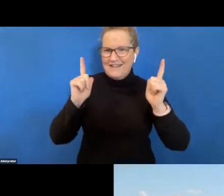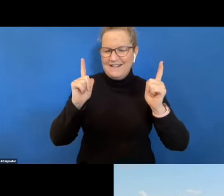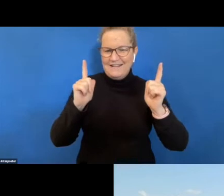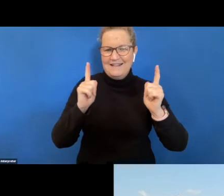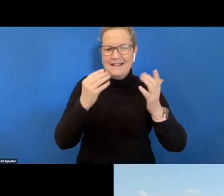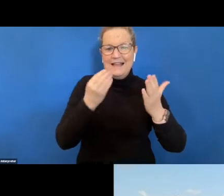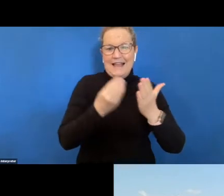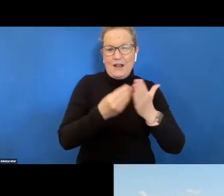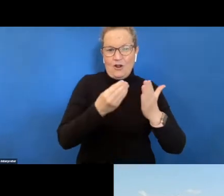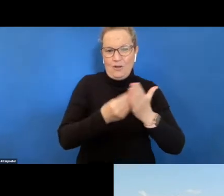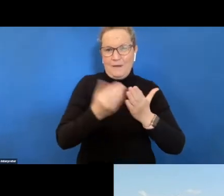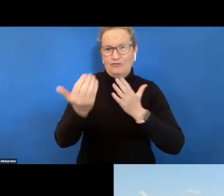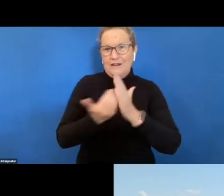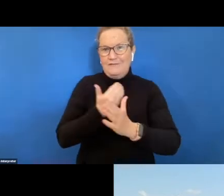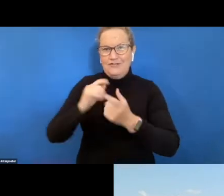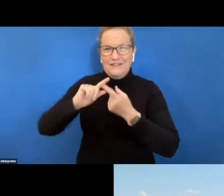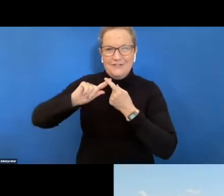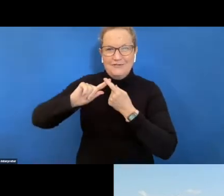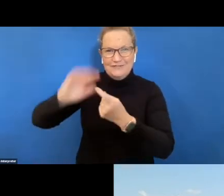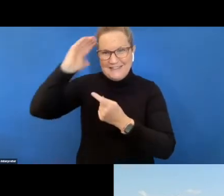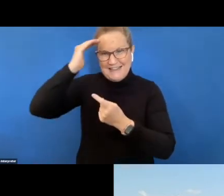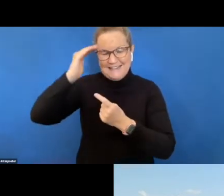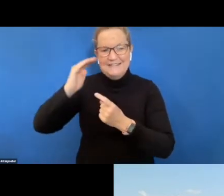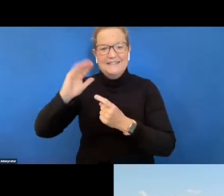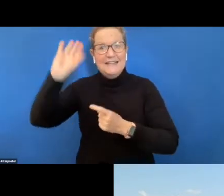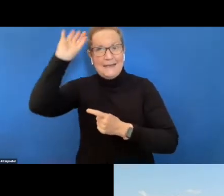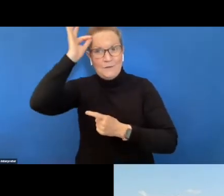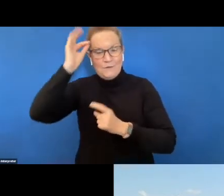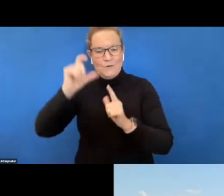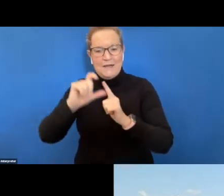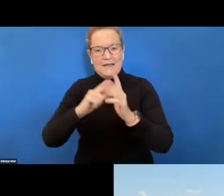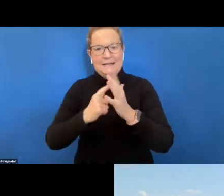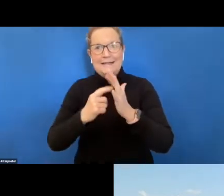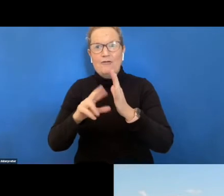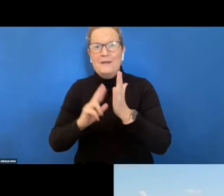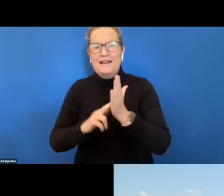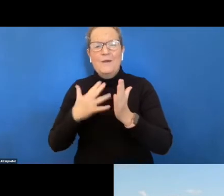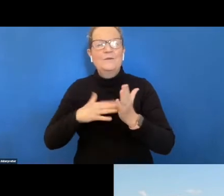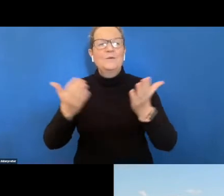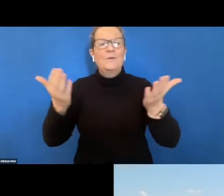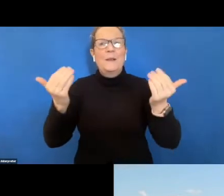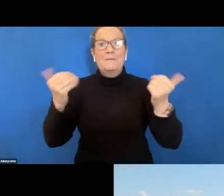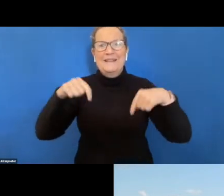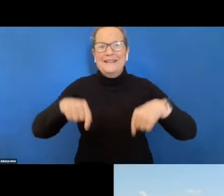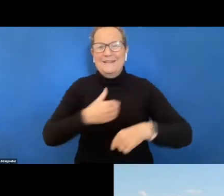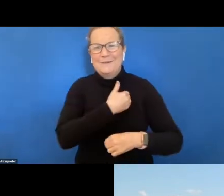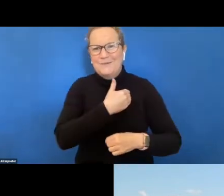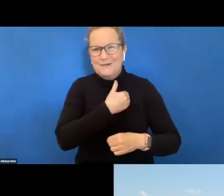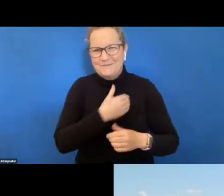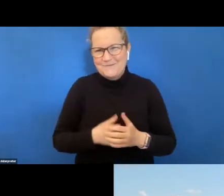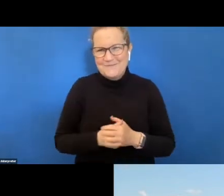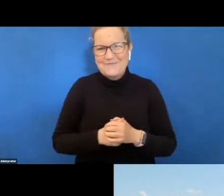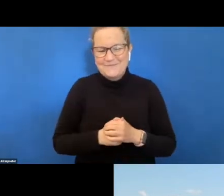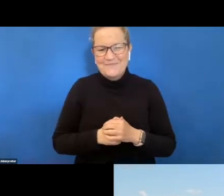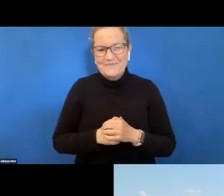and i'd like to on behalf of the city of darabin welcome you all here to this session this morning i'd